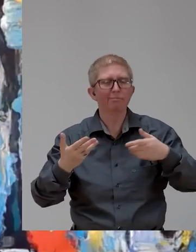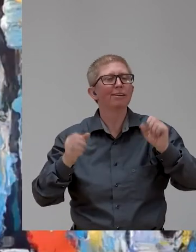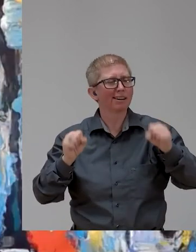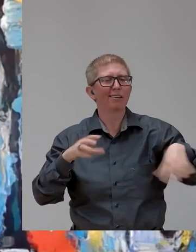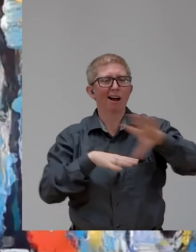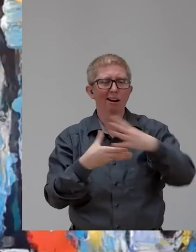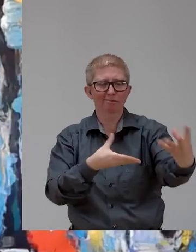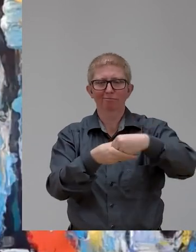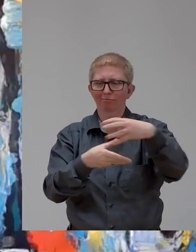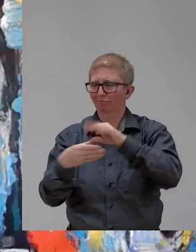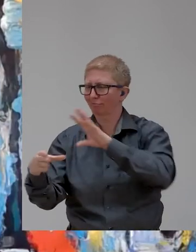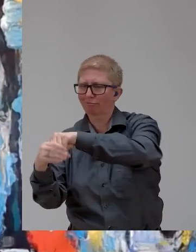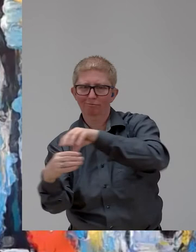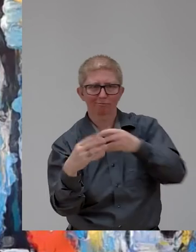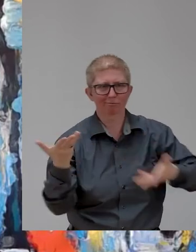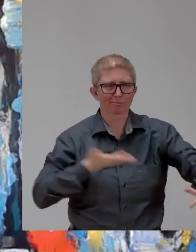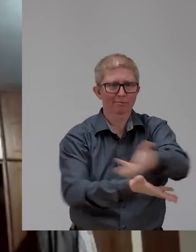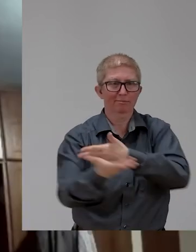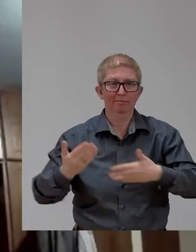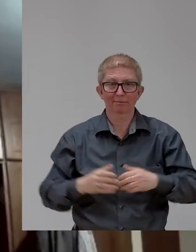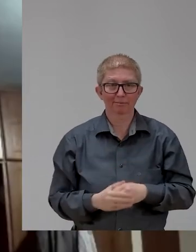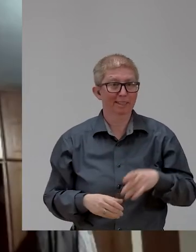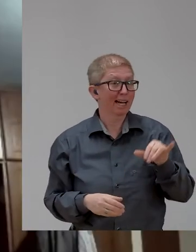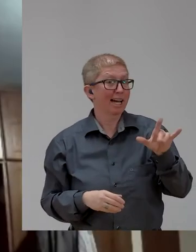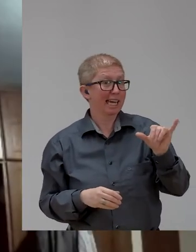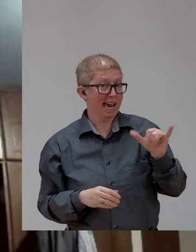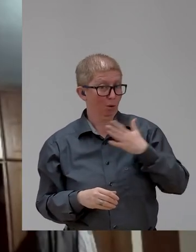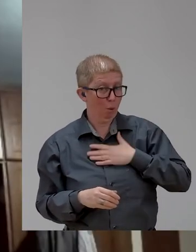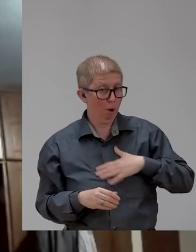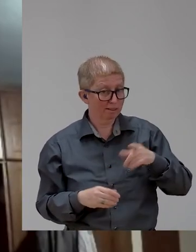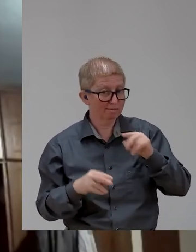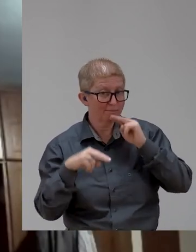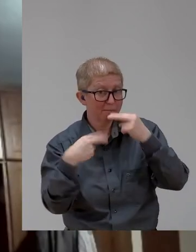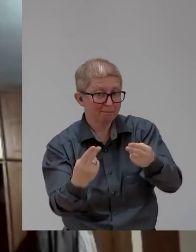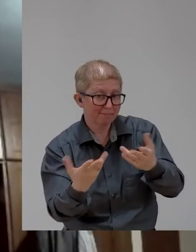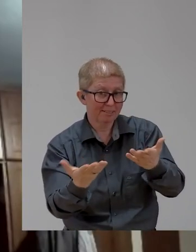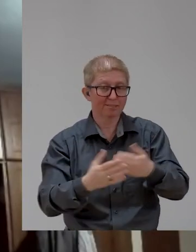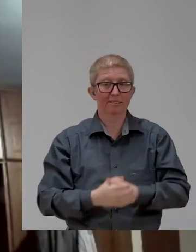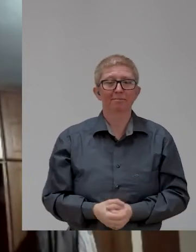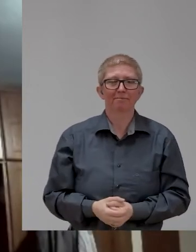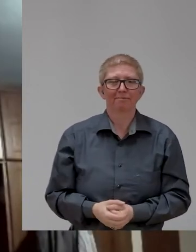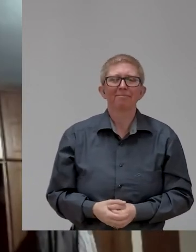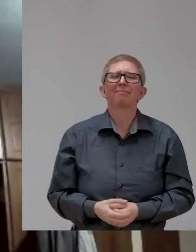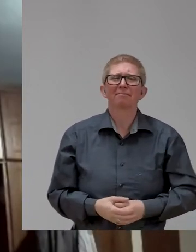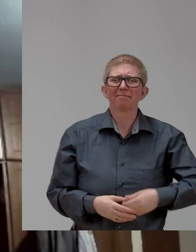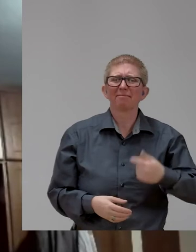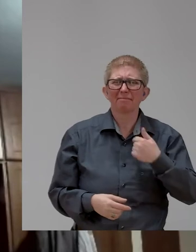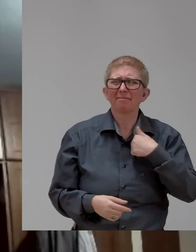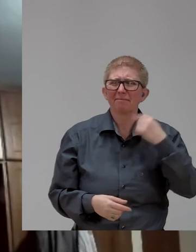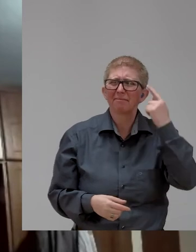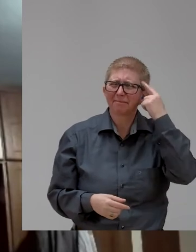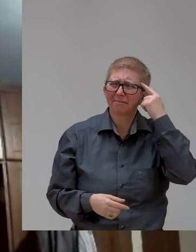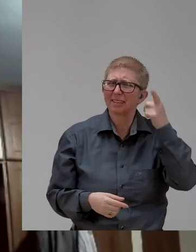answer? Thank you. Yeti, want to answer? Actually, I was expecting Harlan to say it. And